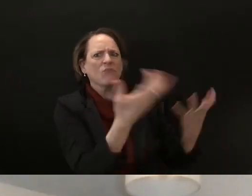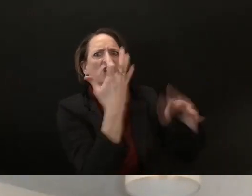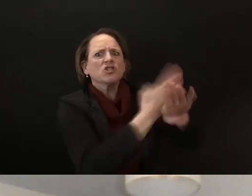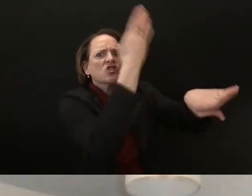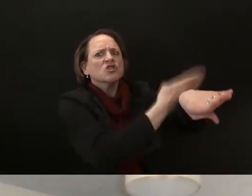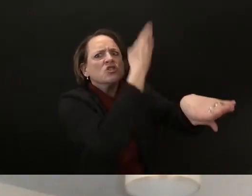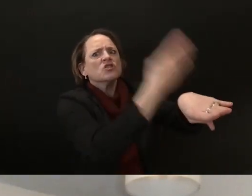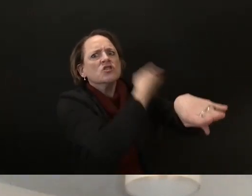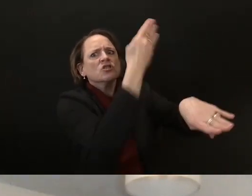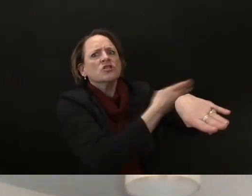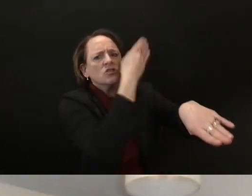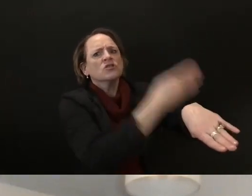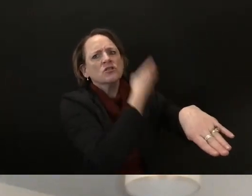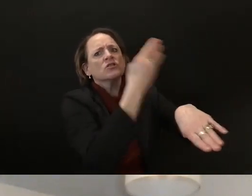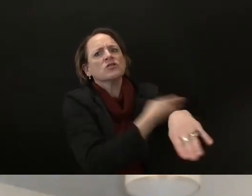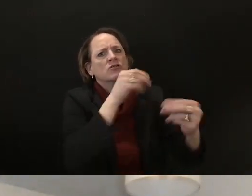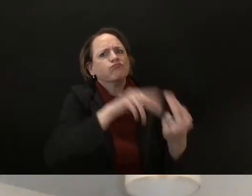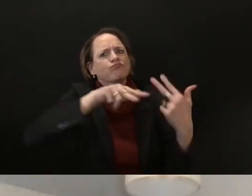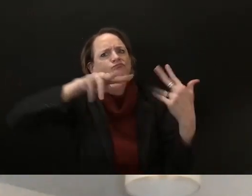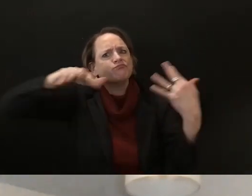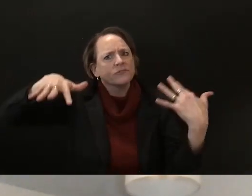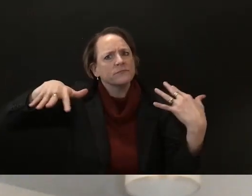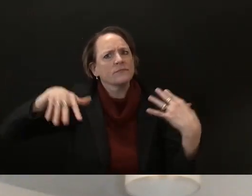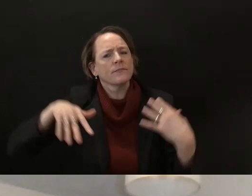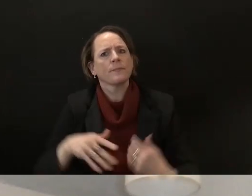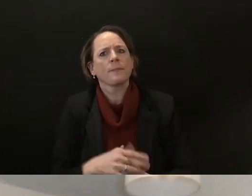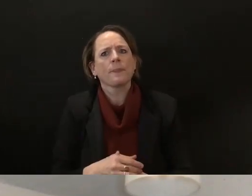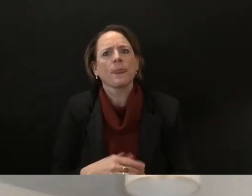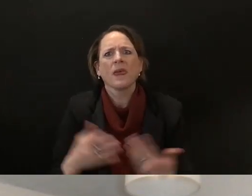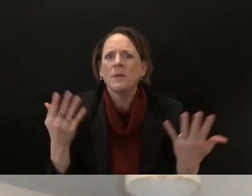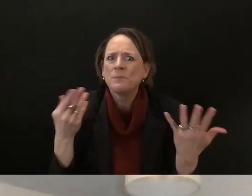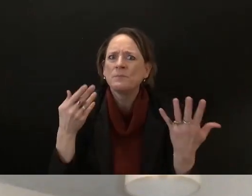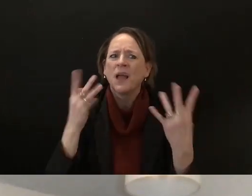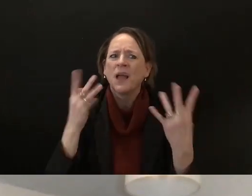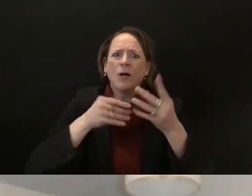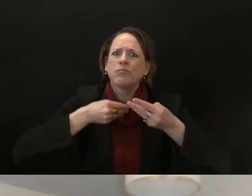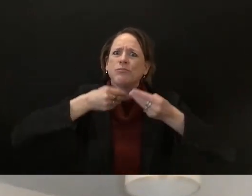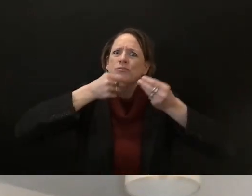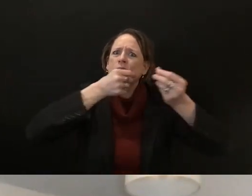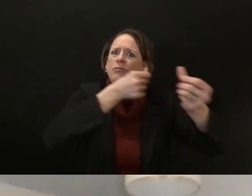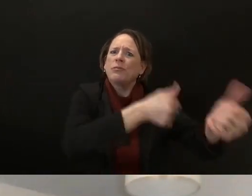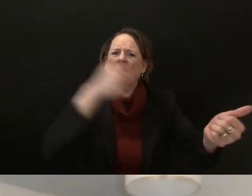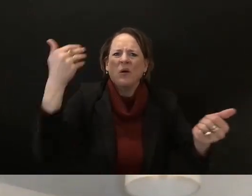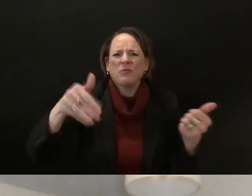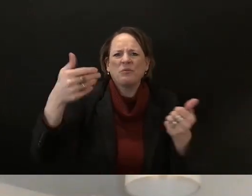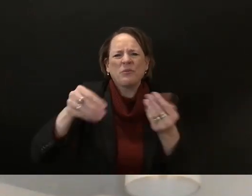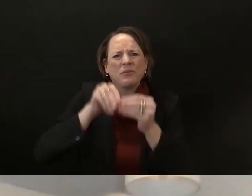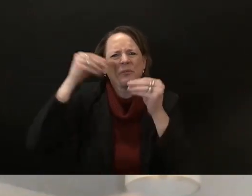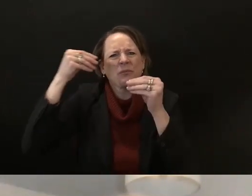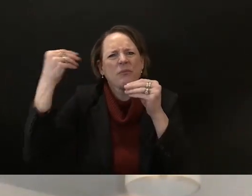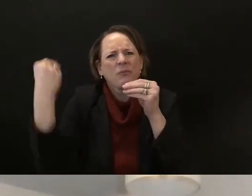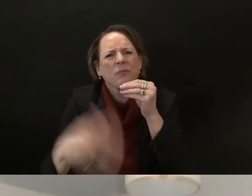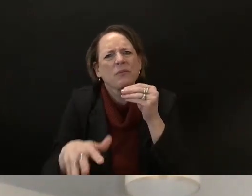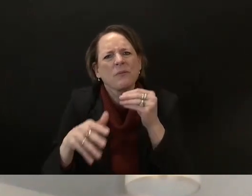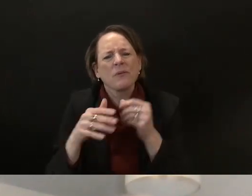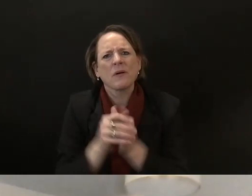frankly as much as people want to speed through on the freeway um with all the twists and turns and the